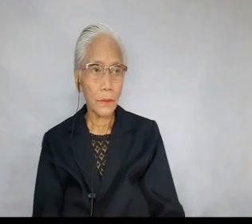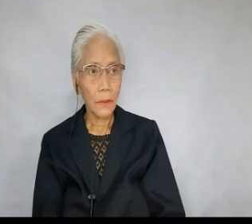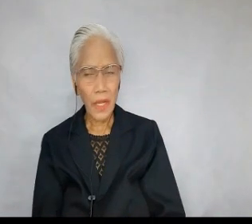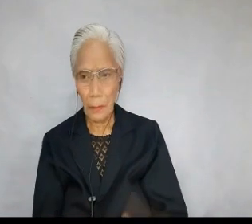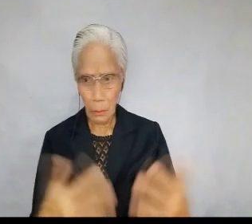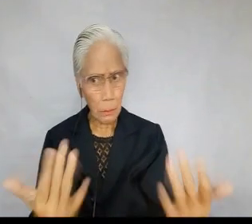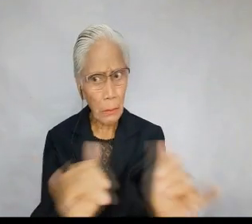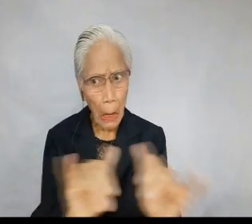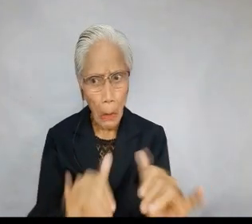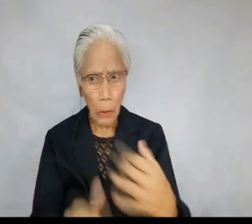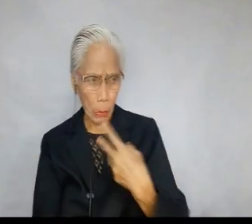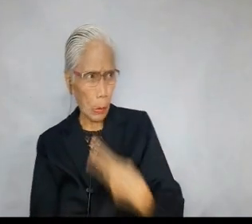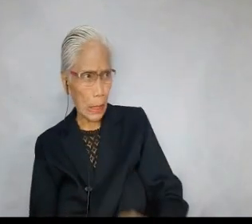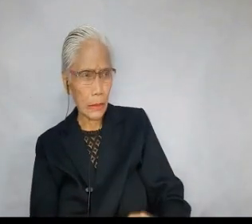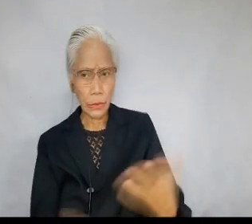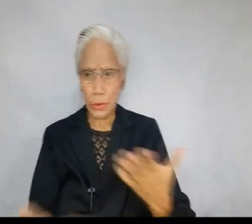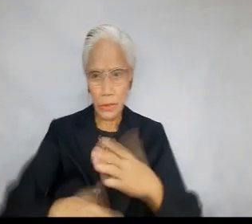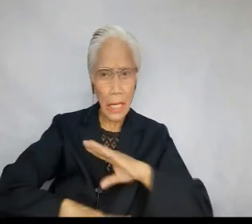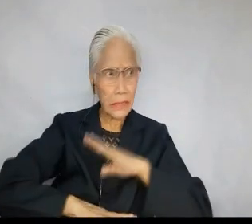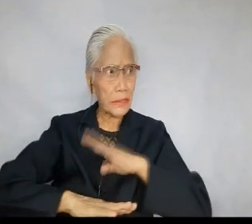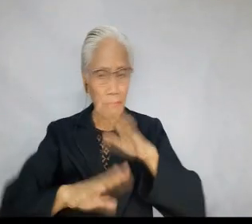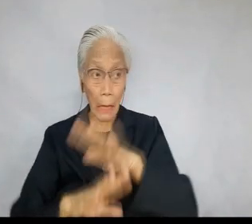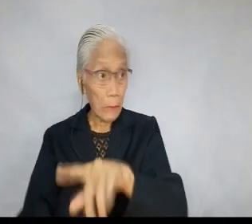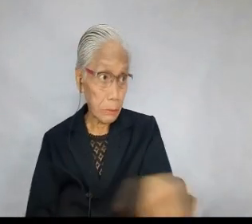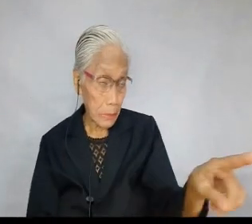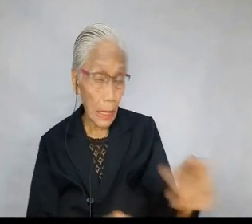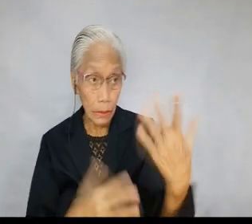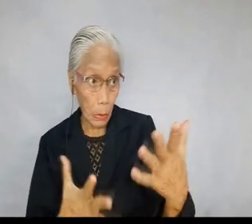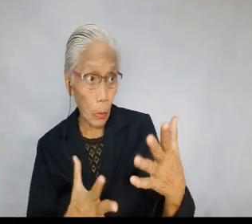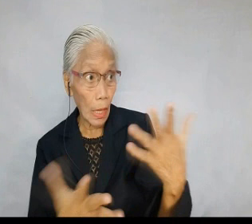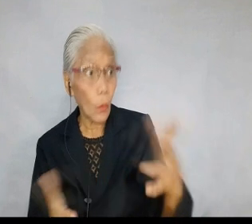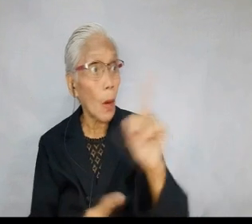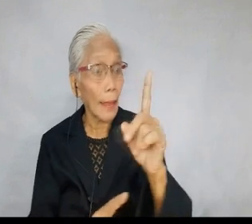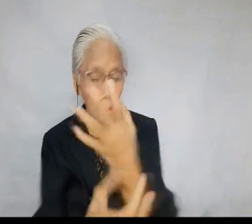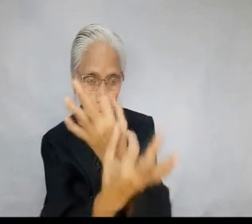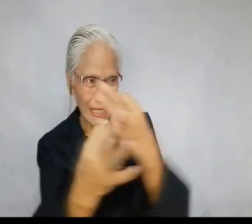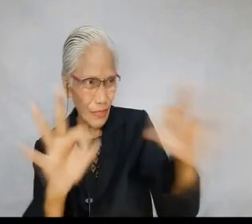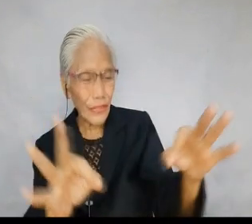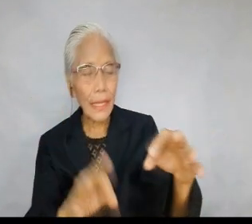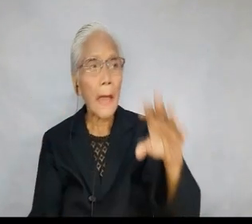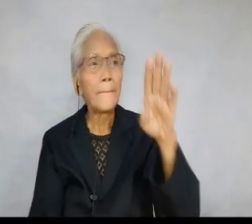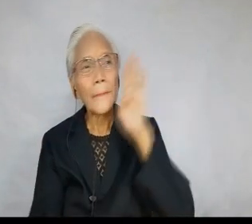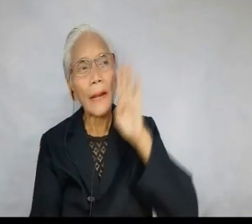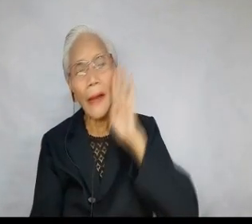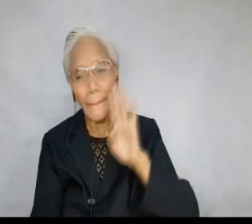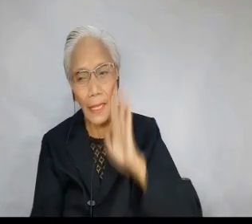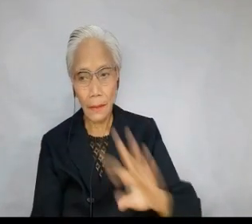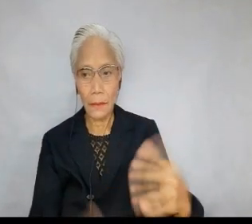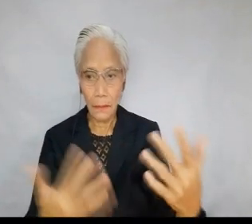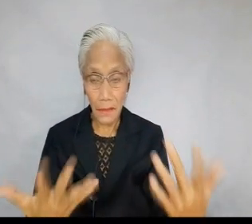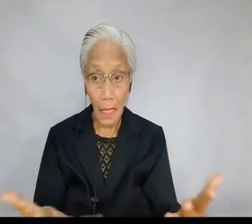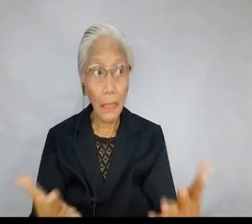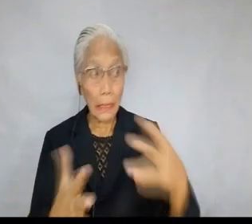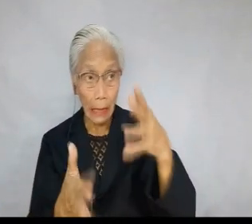values. 12. Pilate was one such bad leader. 13. Wishing to satisfy the crowd, Pilate released Barabbas to them and after